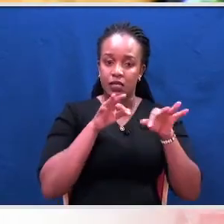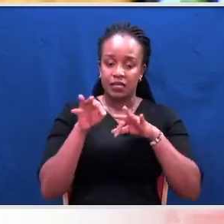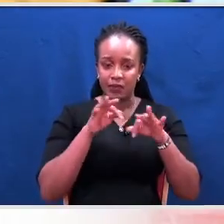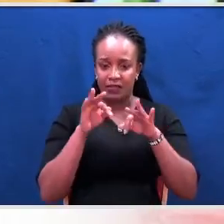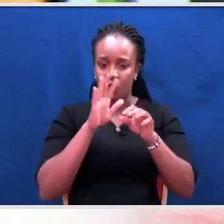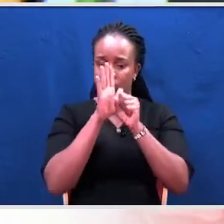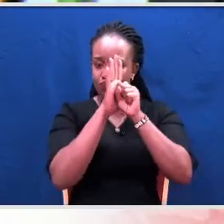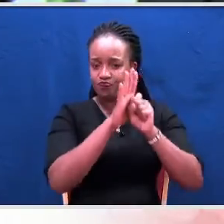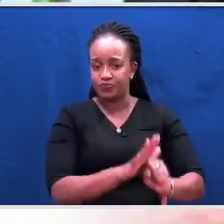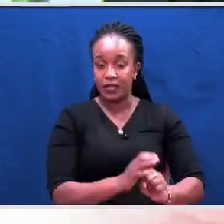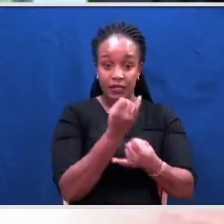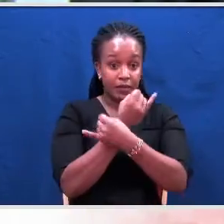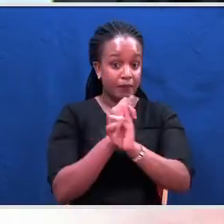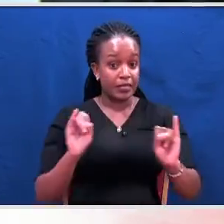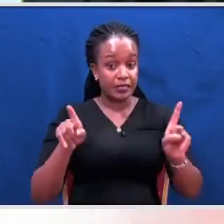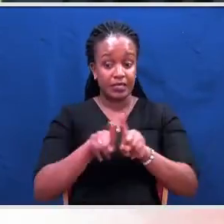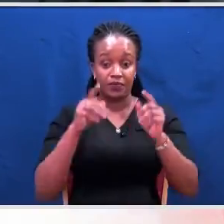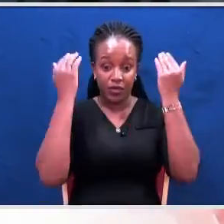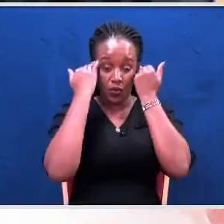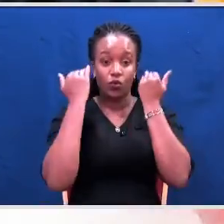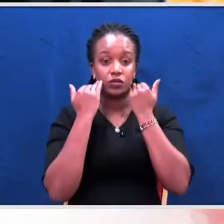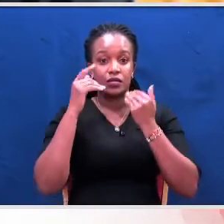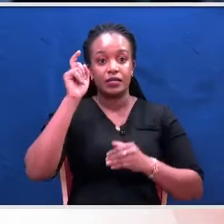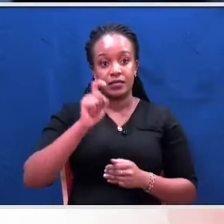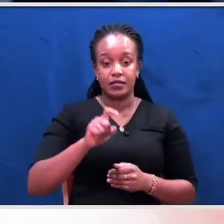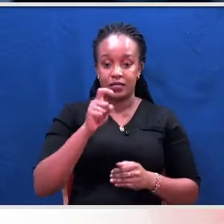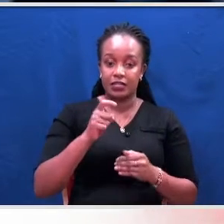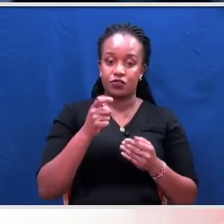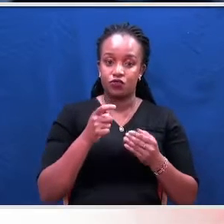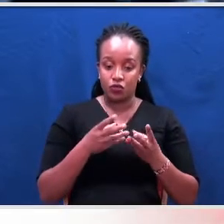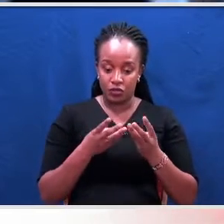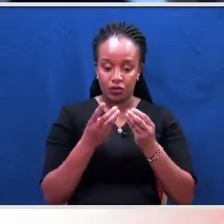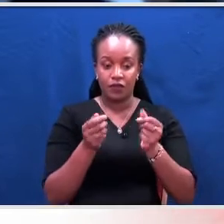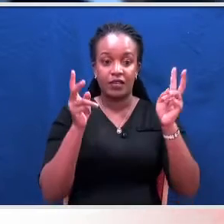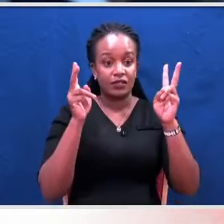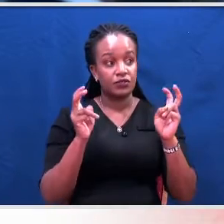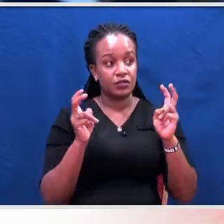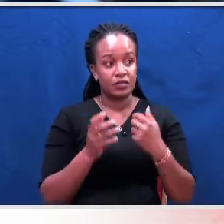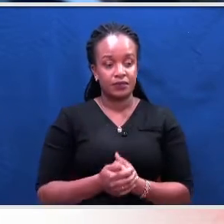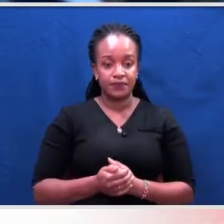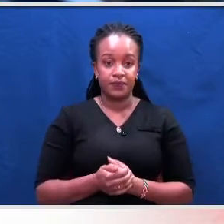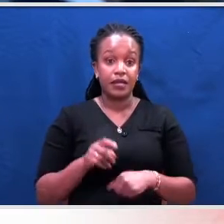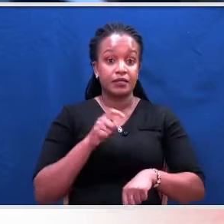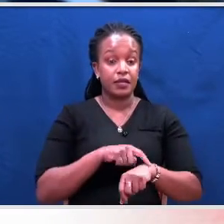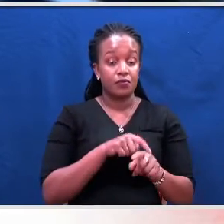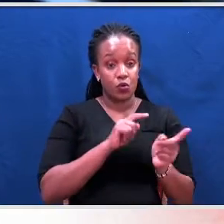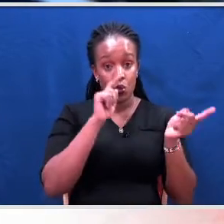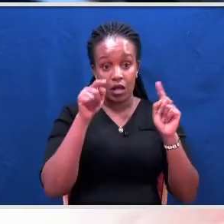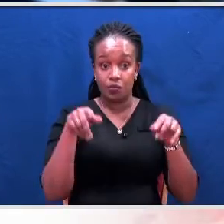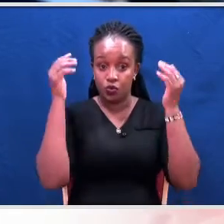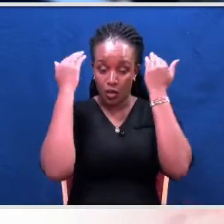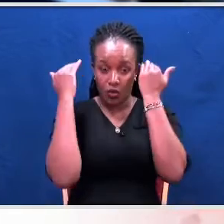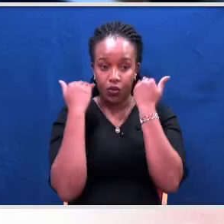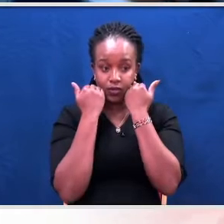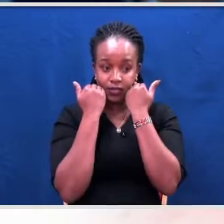independence and that the judiciary should retaliate. My notes, when you come to the court, you must come with clean